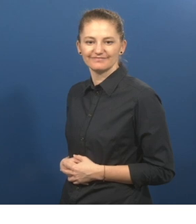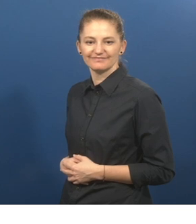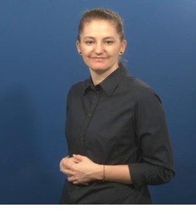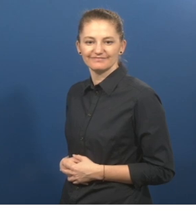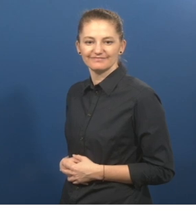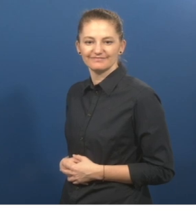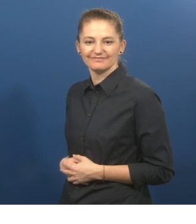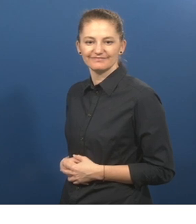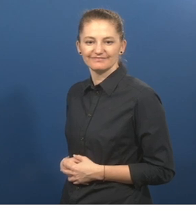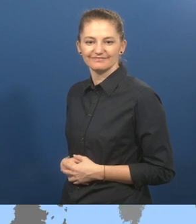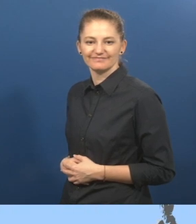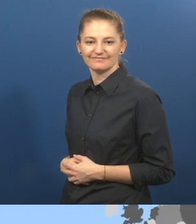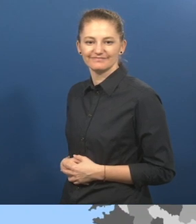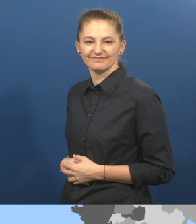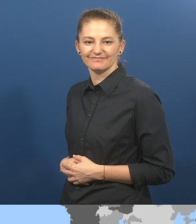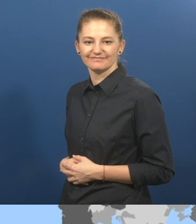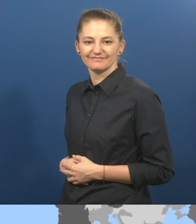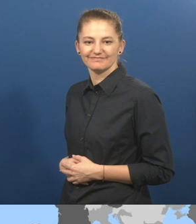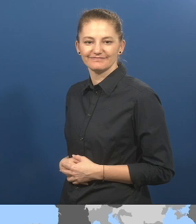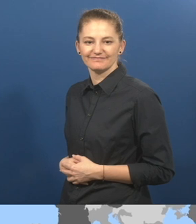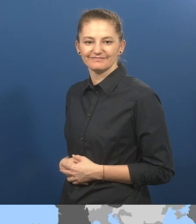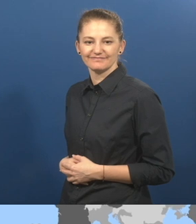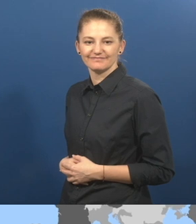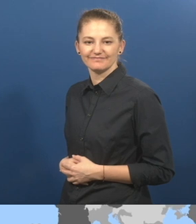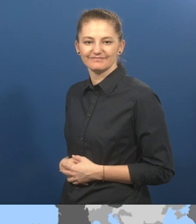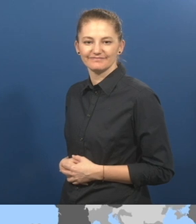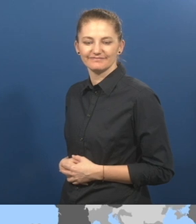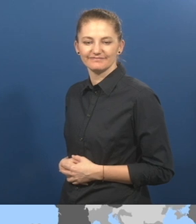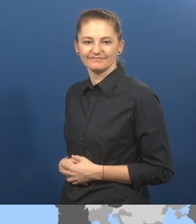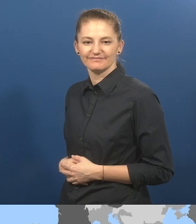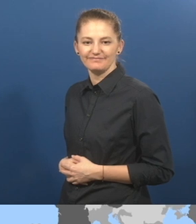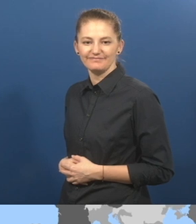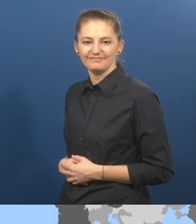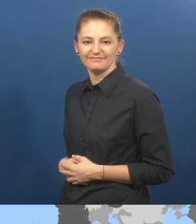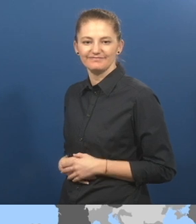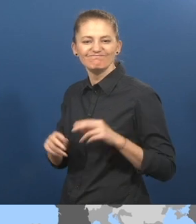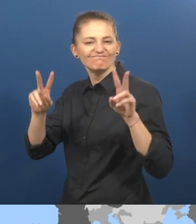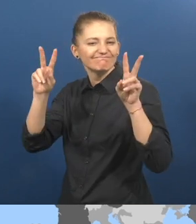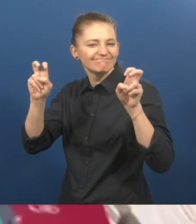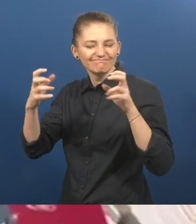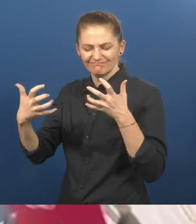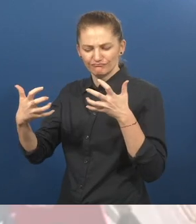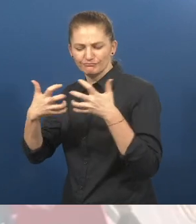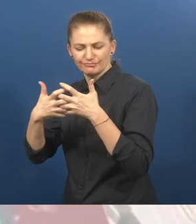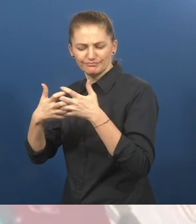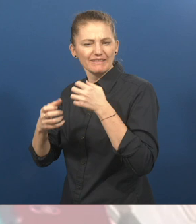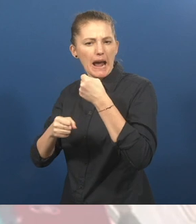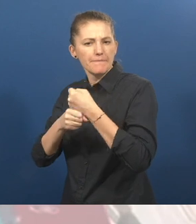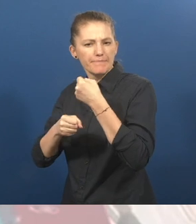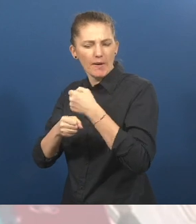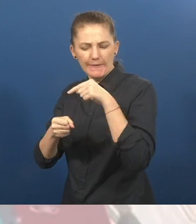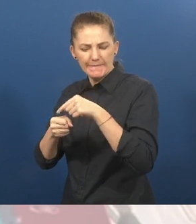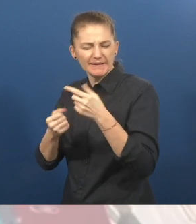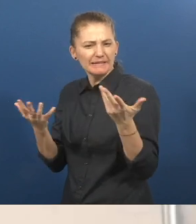Hammes Associates. Consultancy developing and implementing quality standards. What is customized